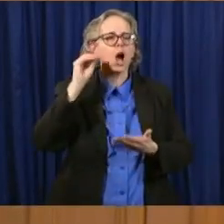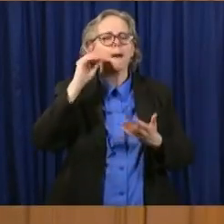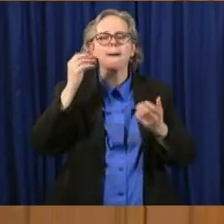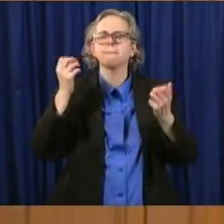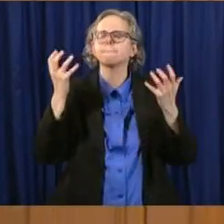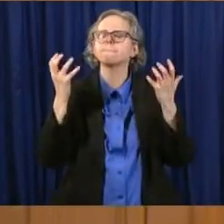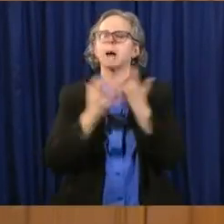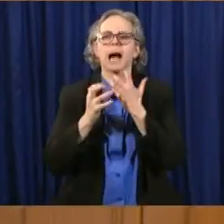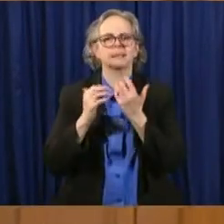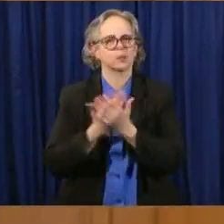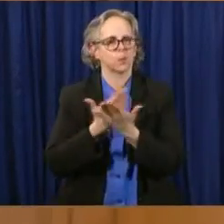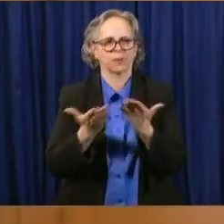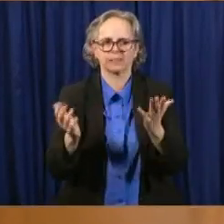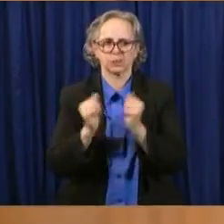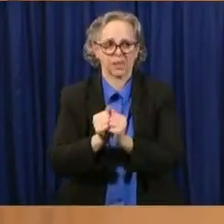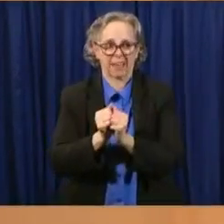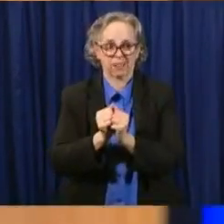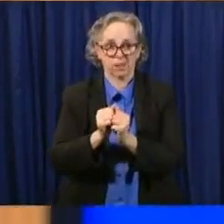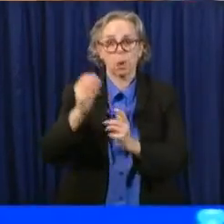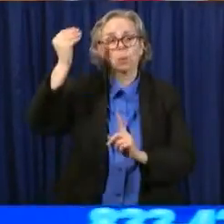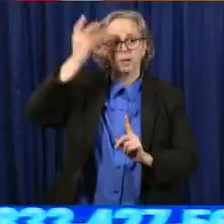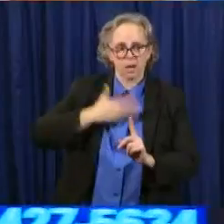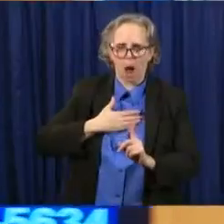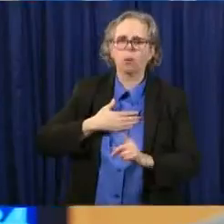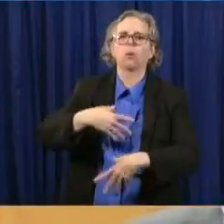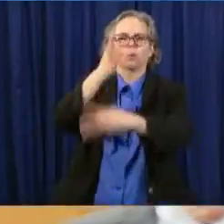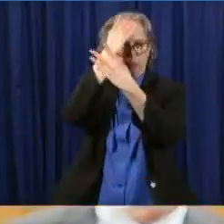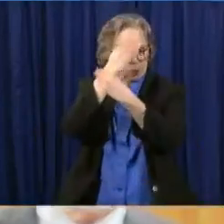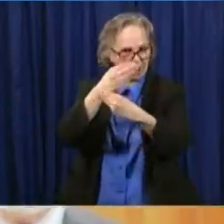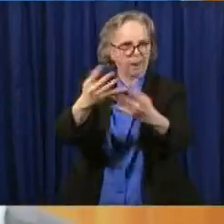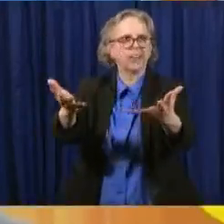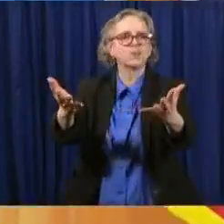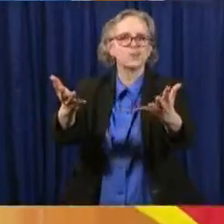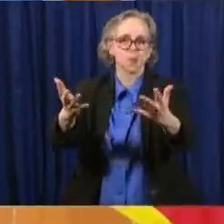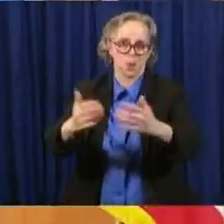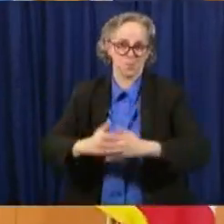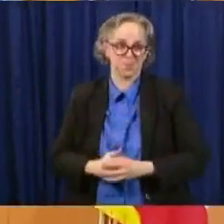Thank you. Dr. Acton, thank you very much. Have questions?